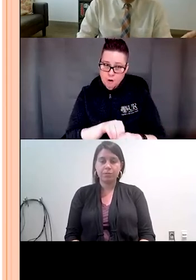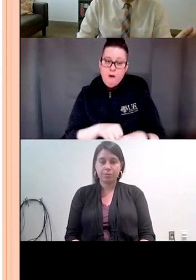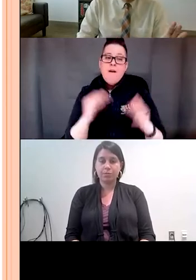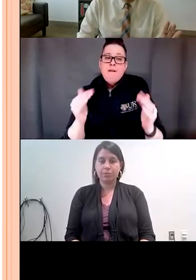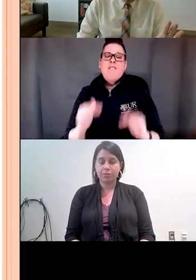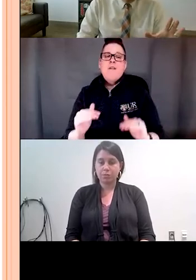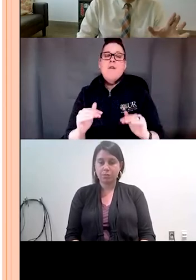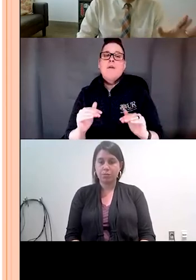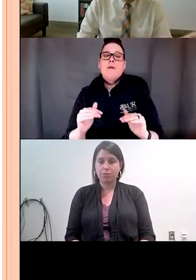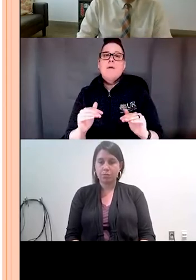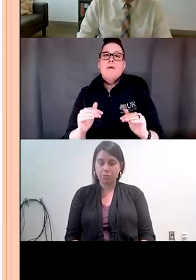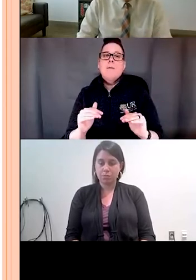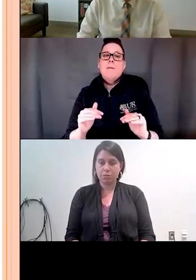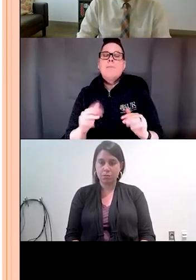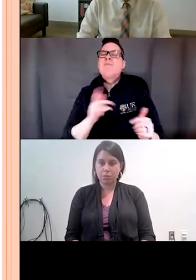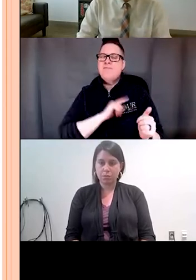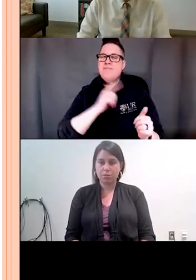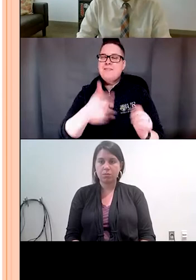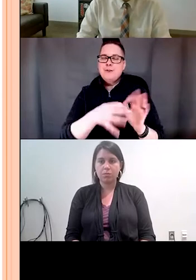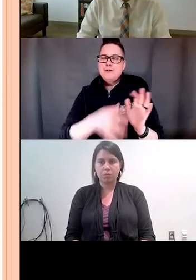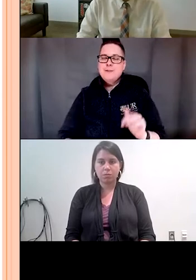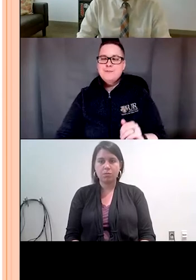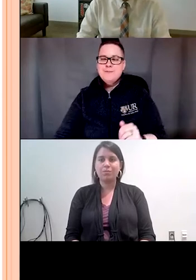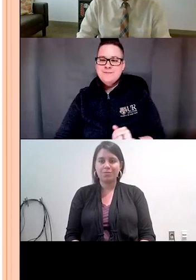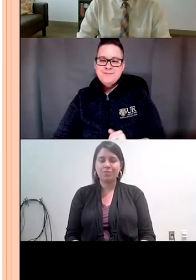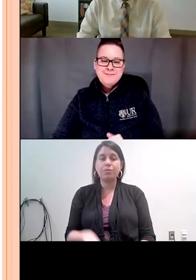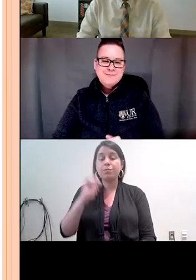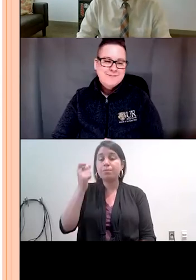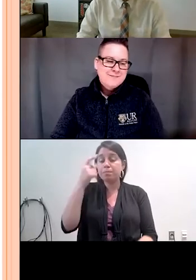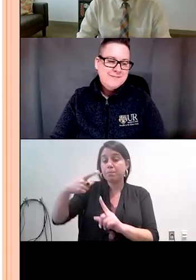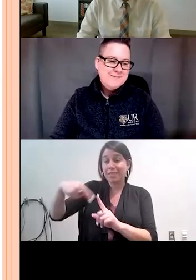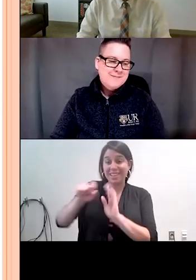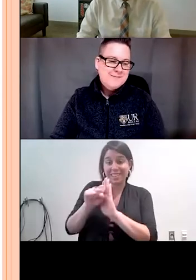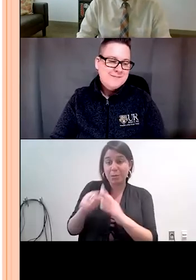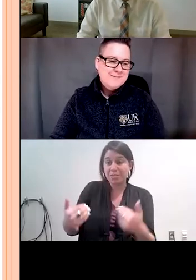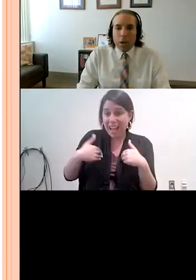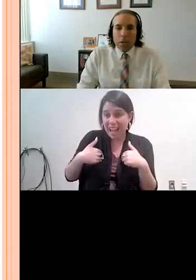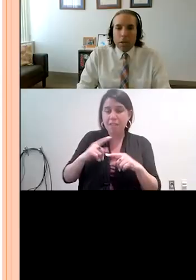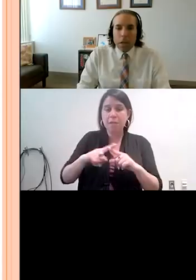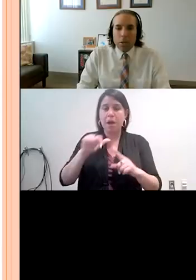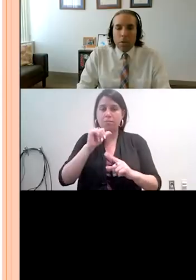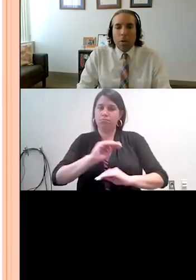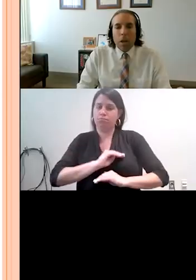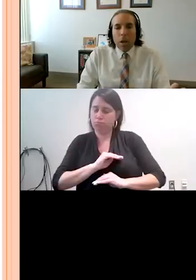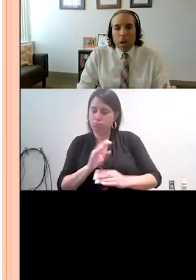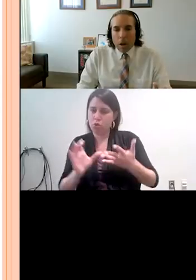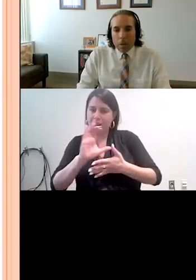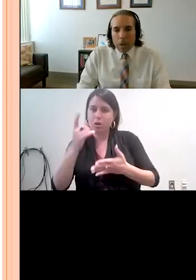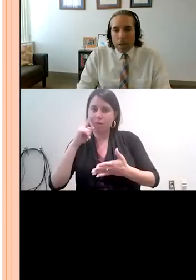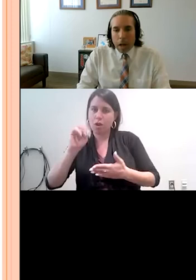symptomatic, but they could not meet criteria for major depressive disorder or generalized and diet disorder.